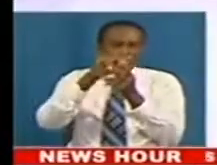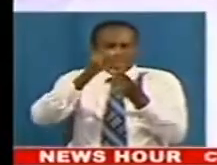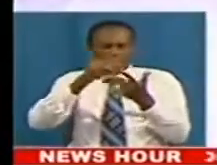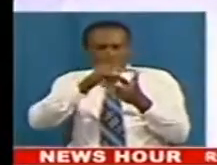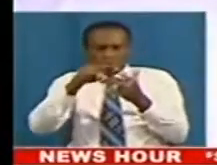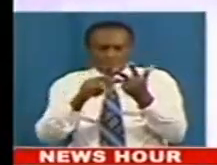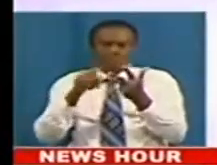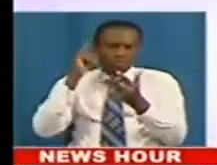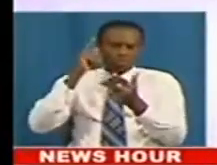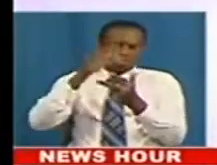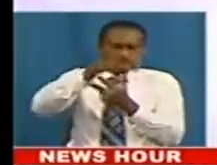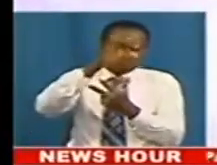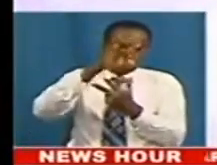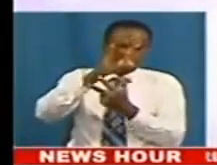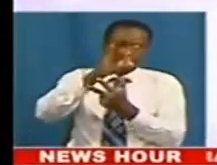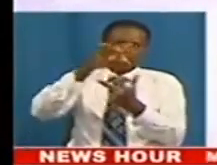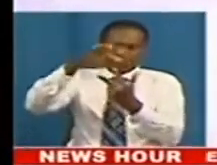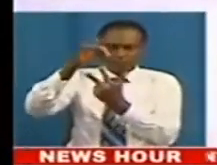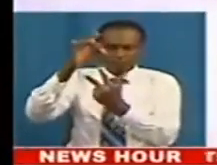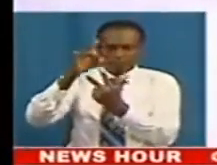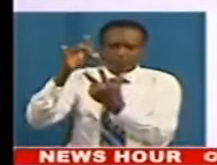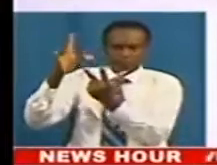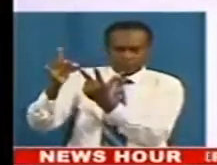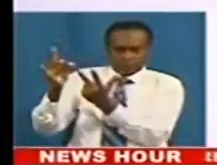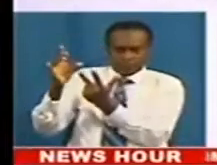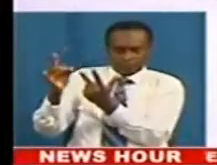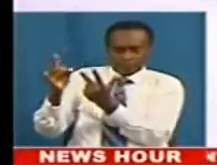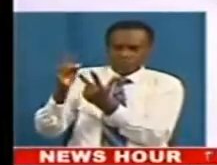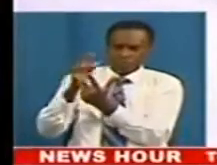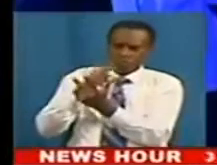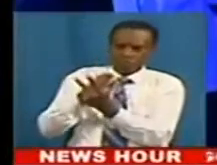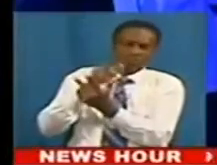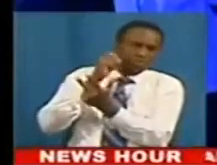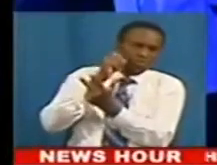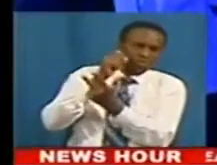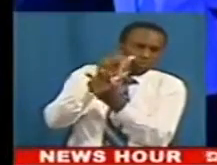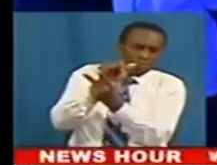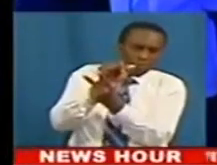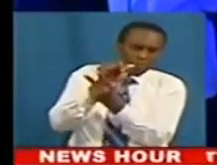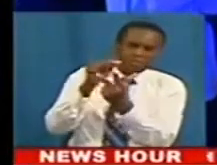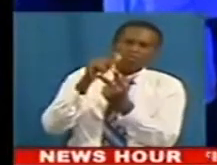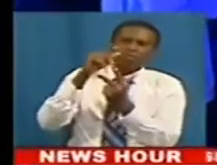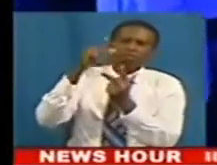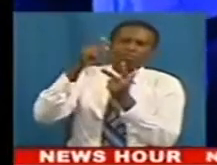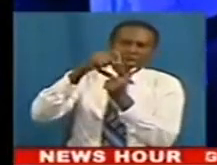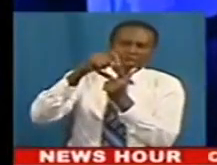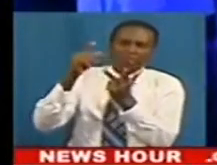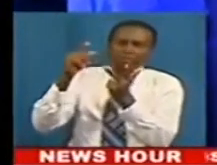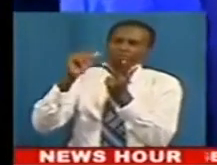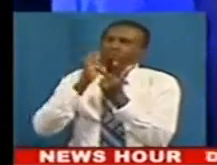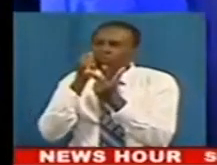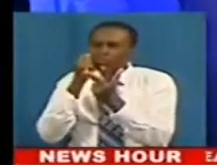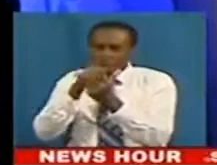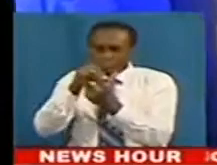focus on managing stem borers and fall armyworms in maize and tuta absoluta in tomato.